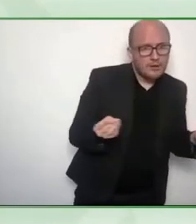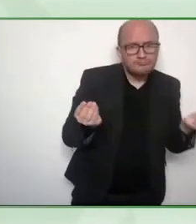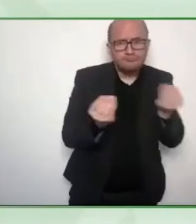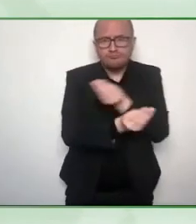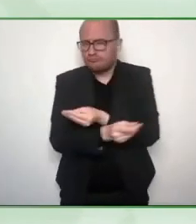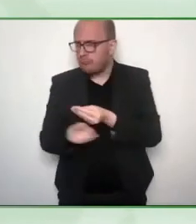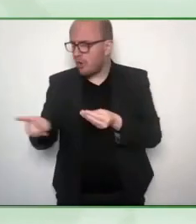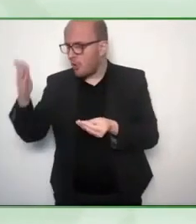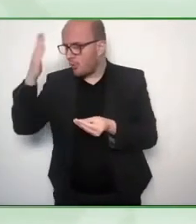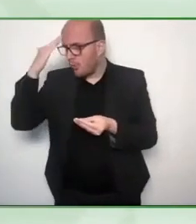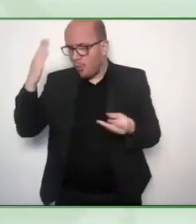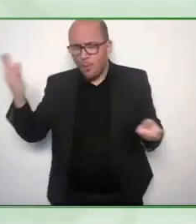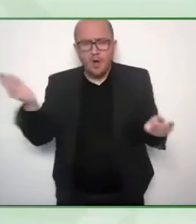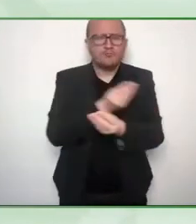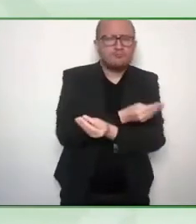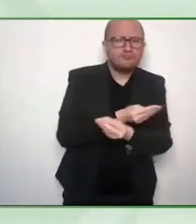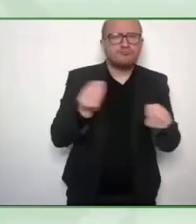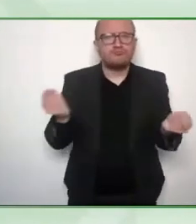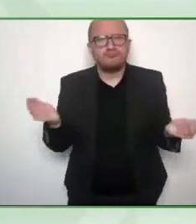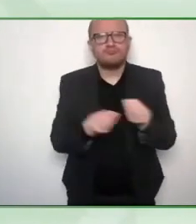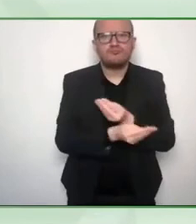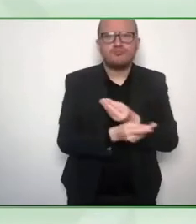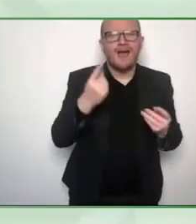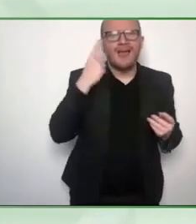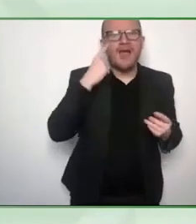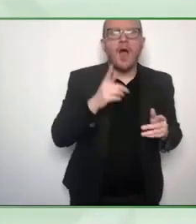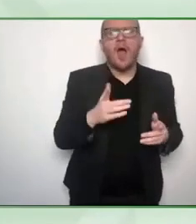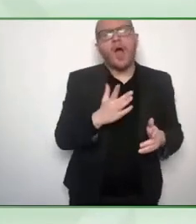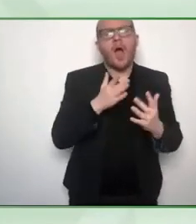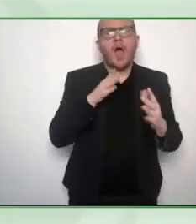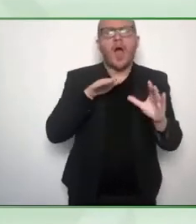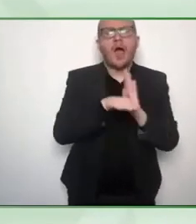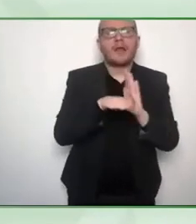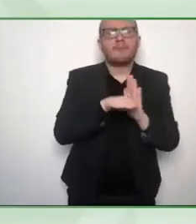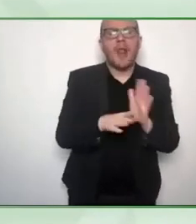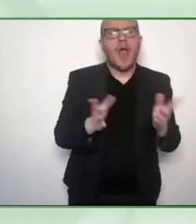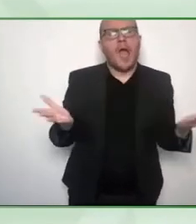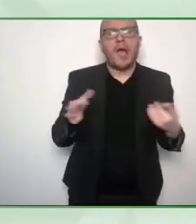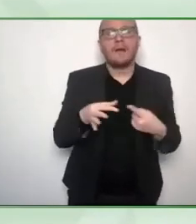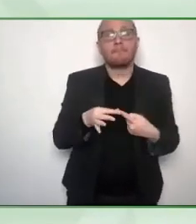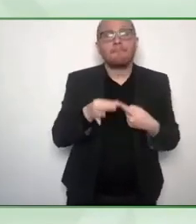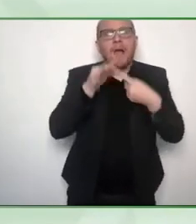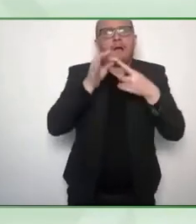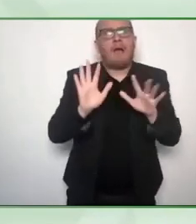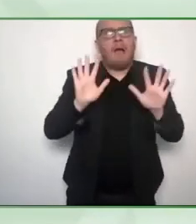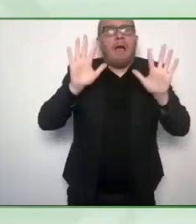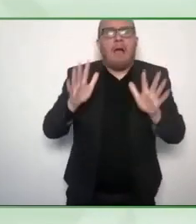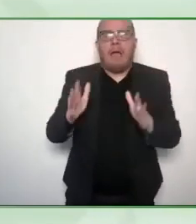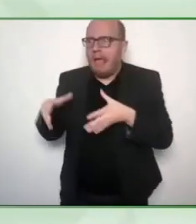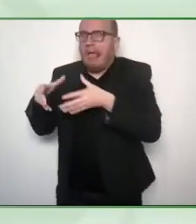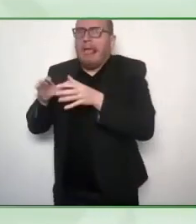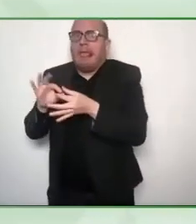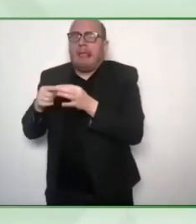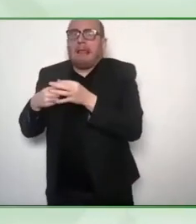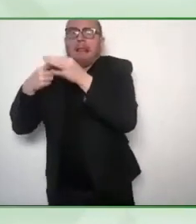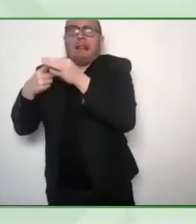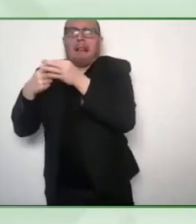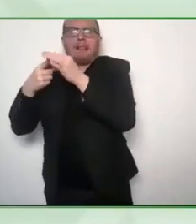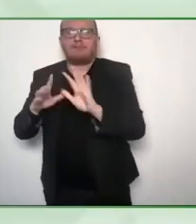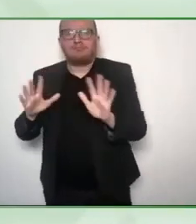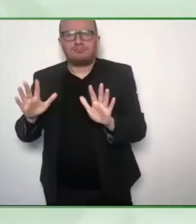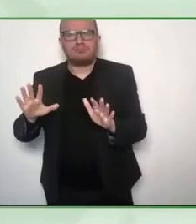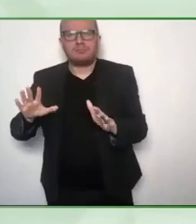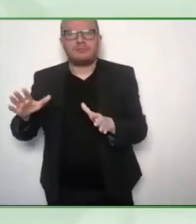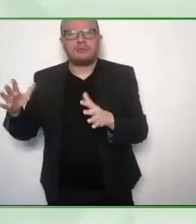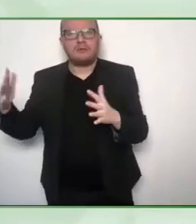don't make it like a special thing to have accessible tourism, but make it a big mainstream opportunity. And if